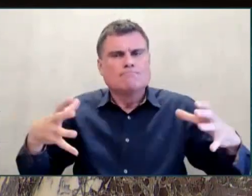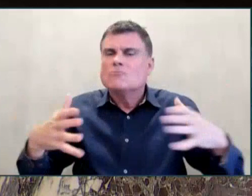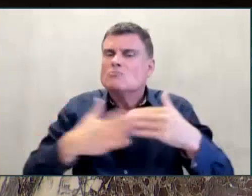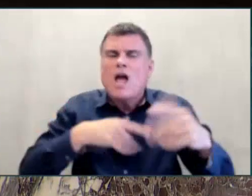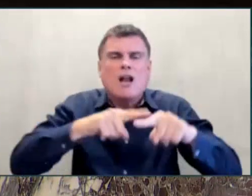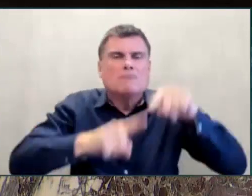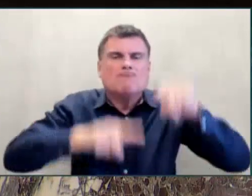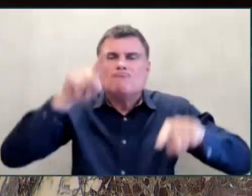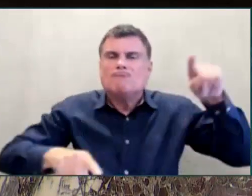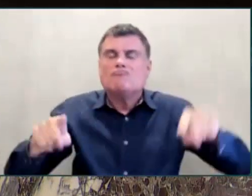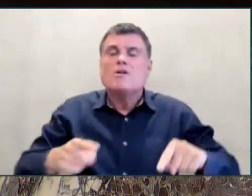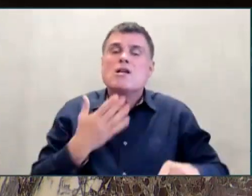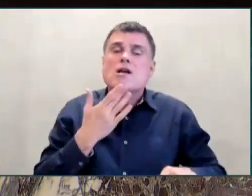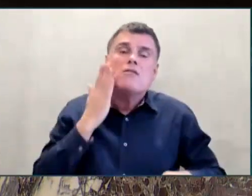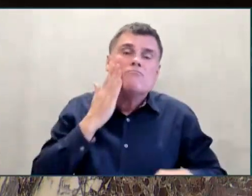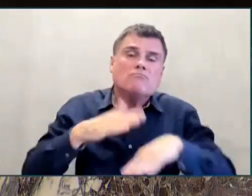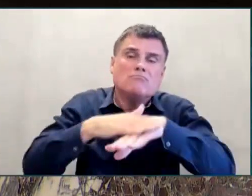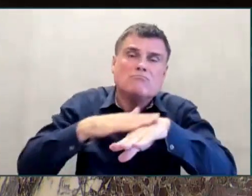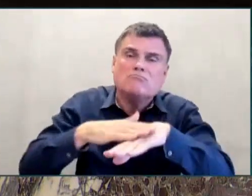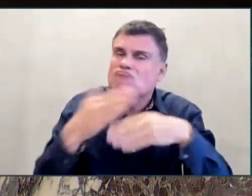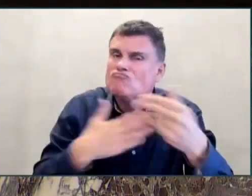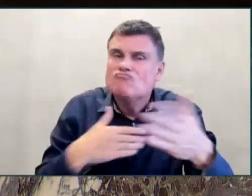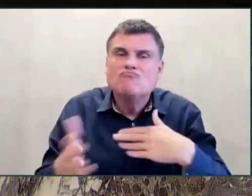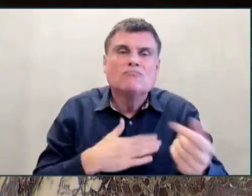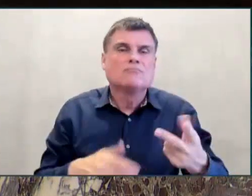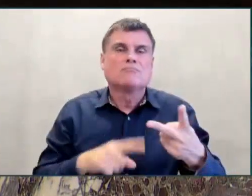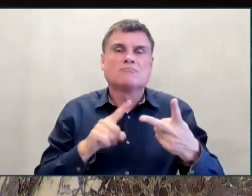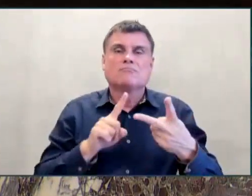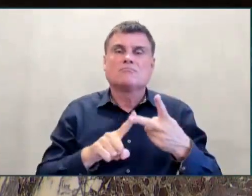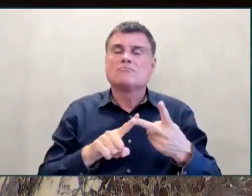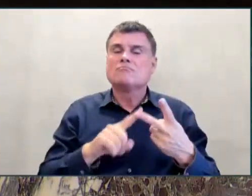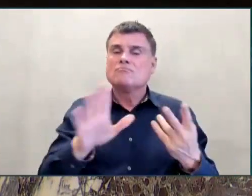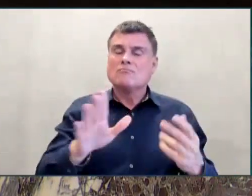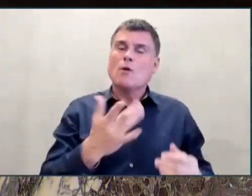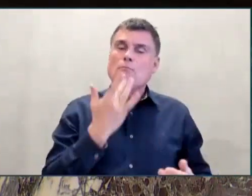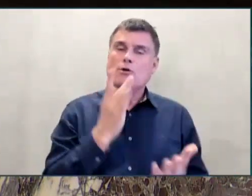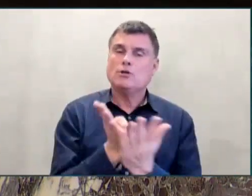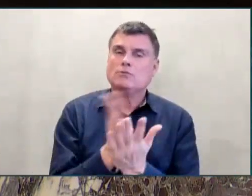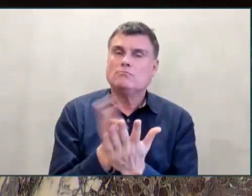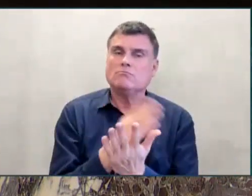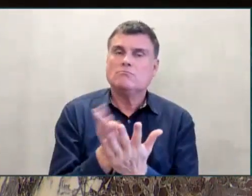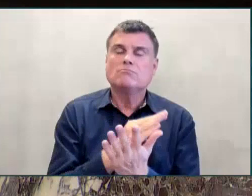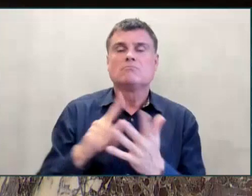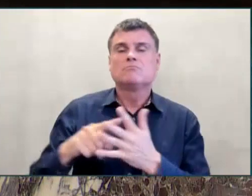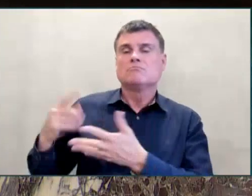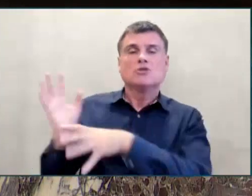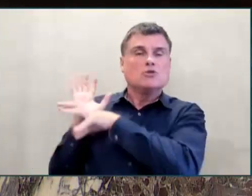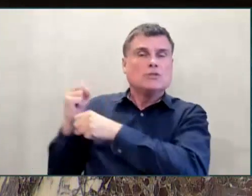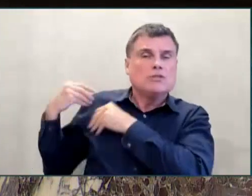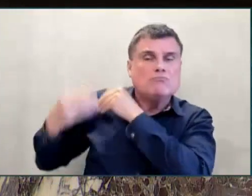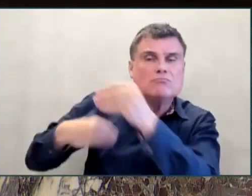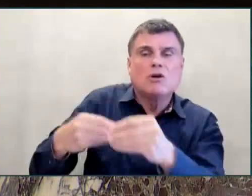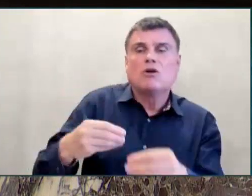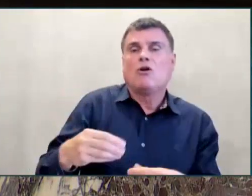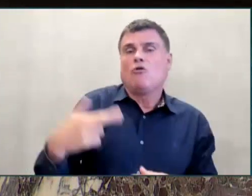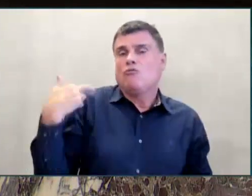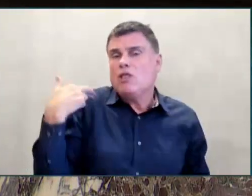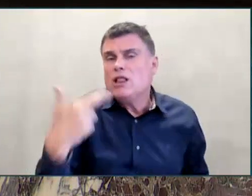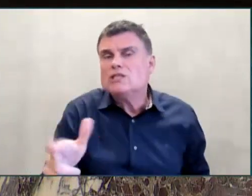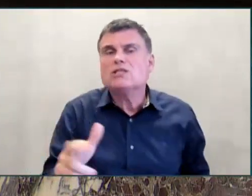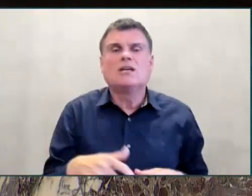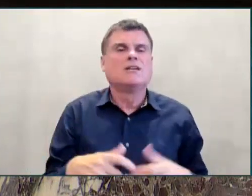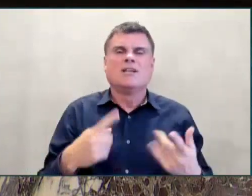this year featured twenty floats, scores of booths and cultural displays. On top of the vibrant